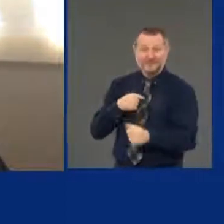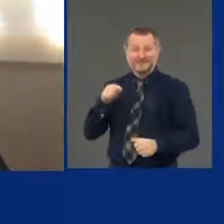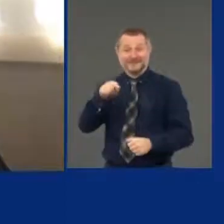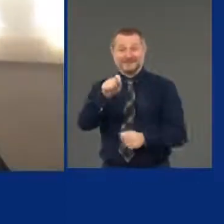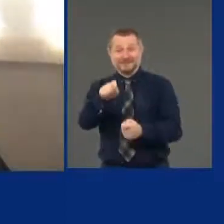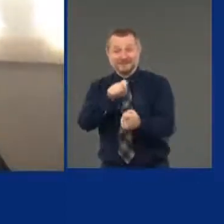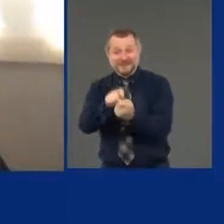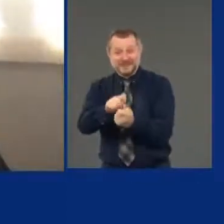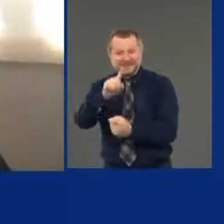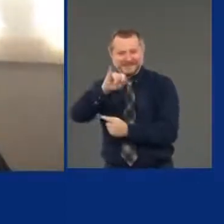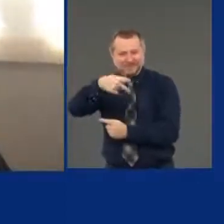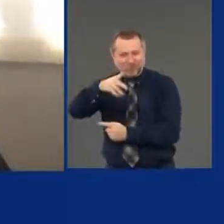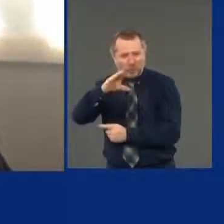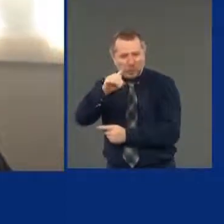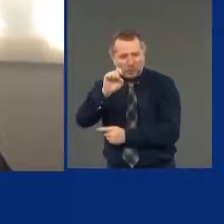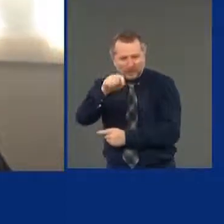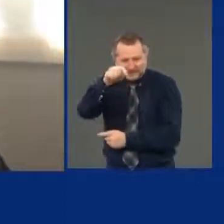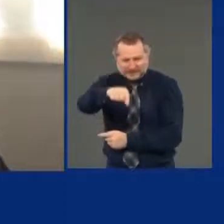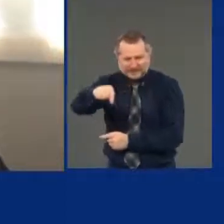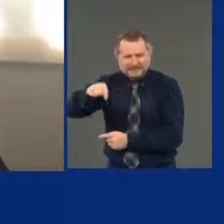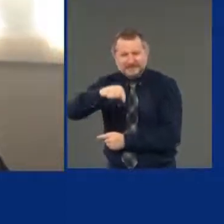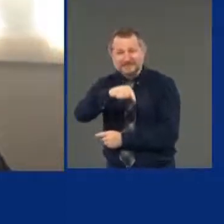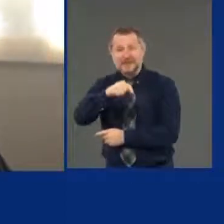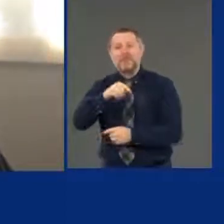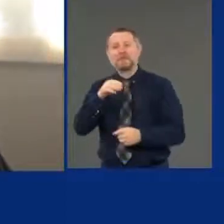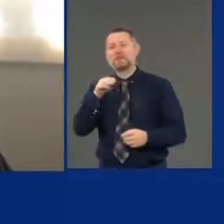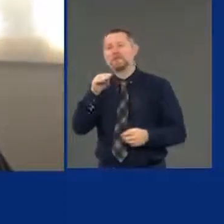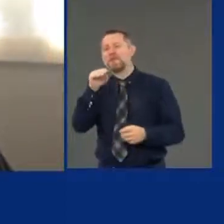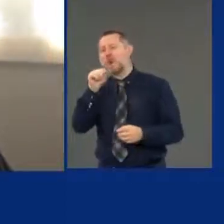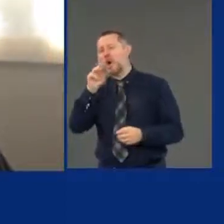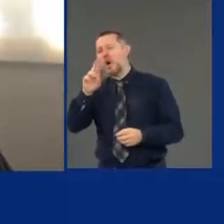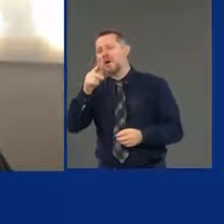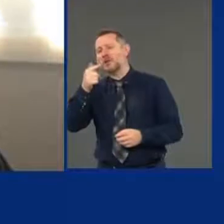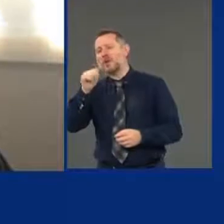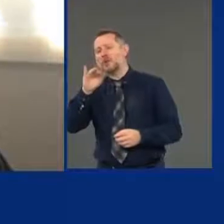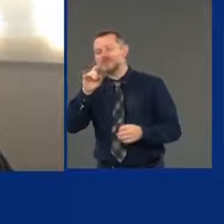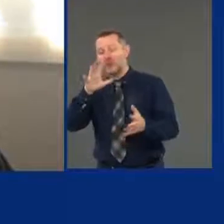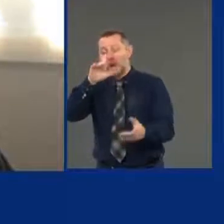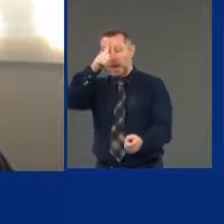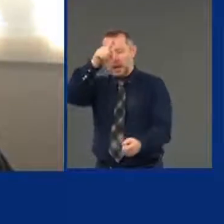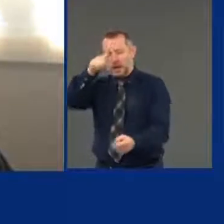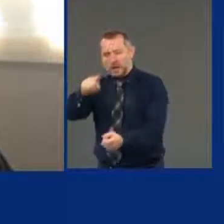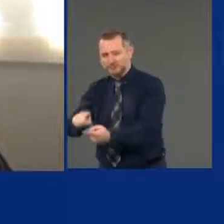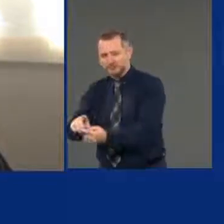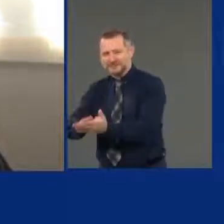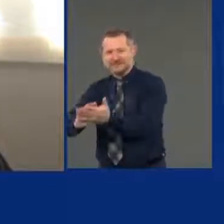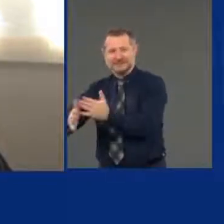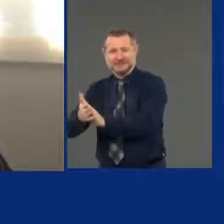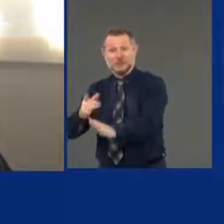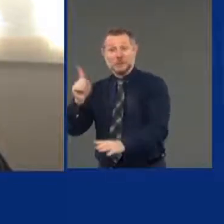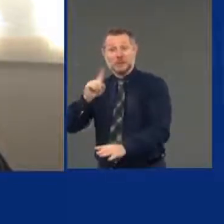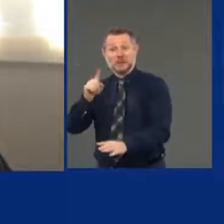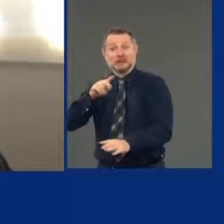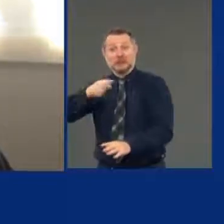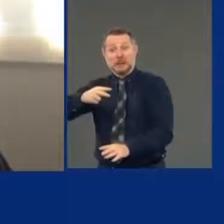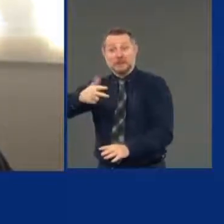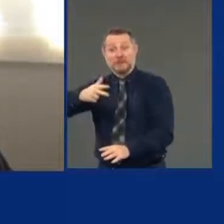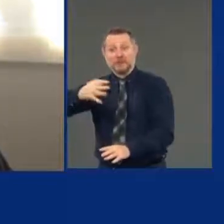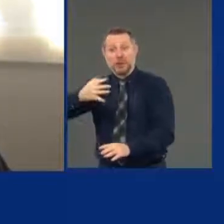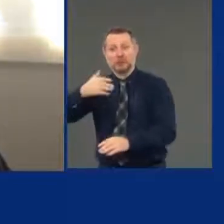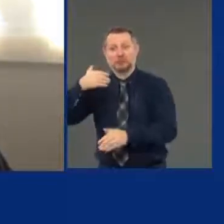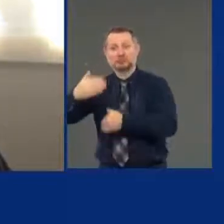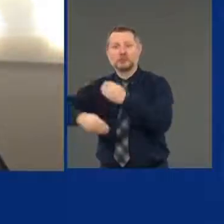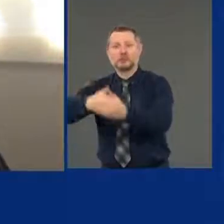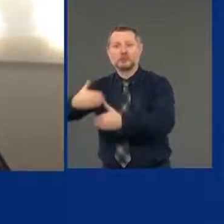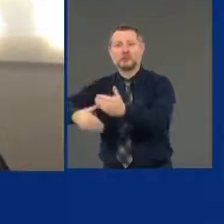communities, communities that have multi-generational housing and so on that are difficult to communicate